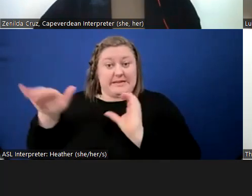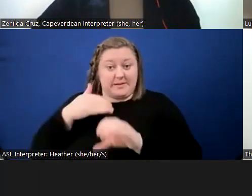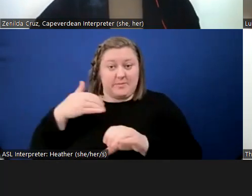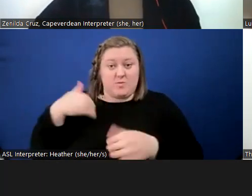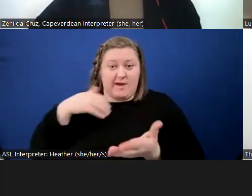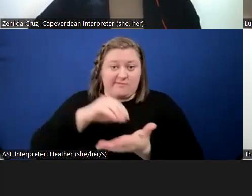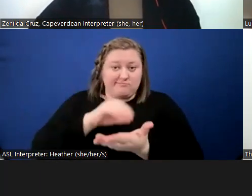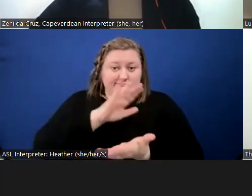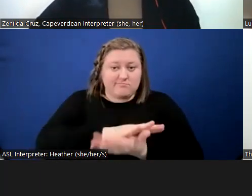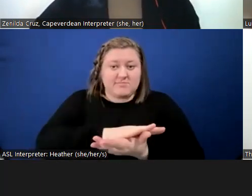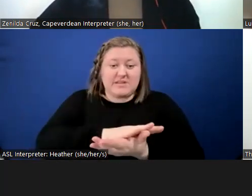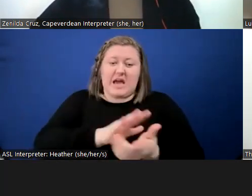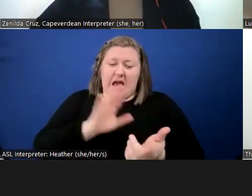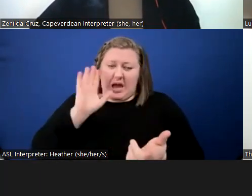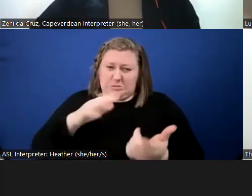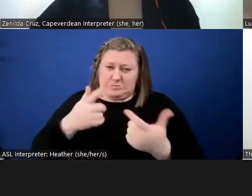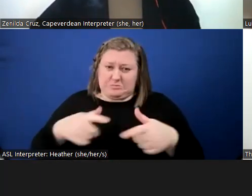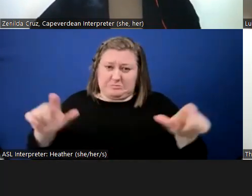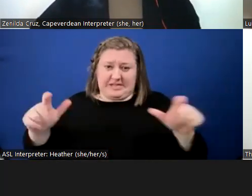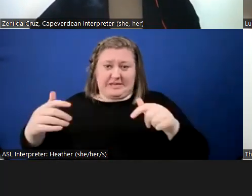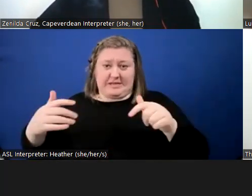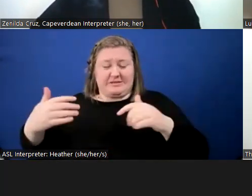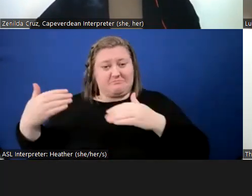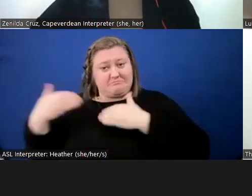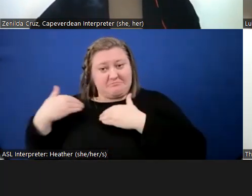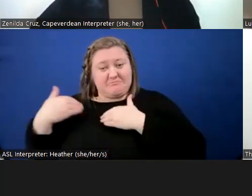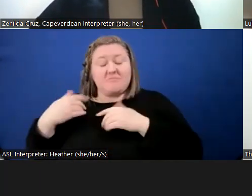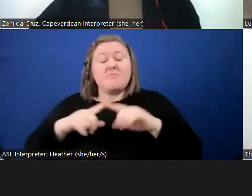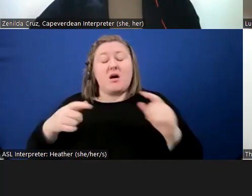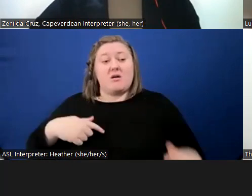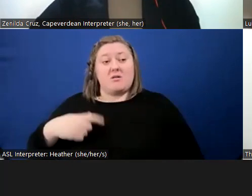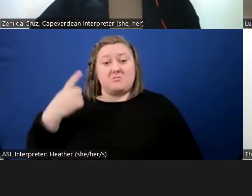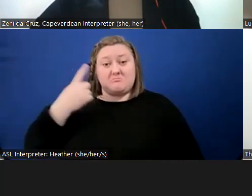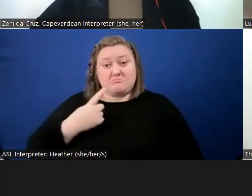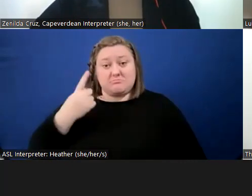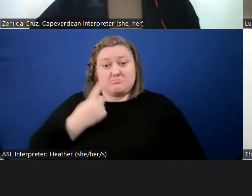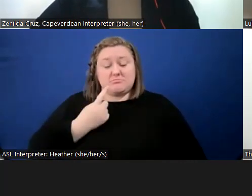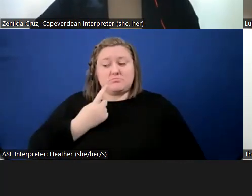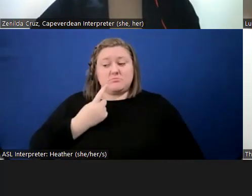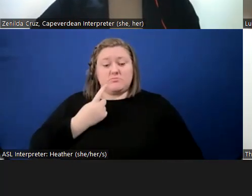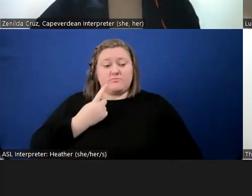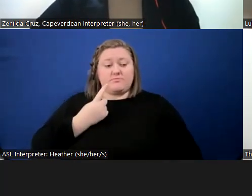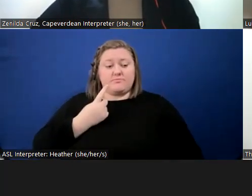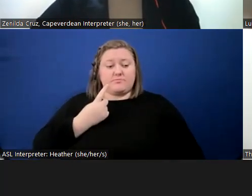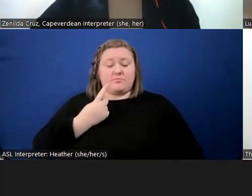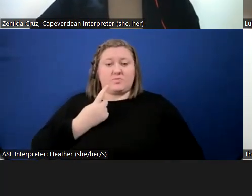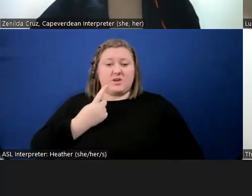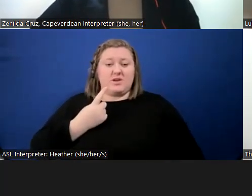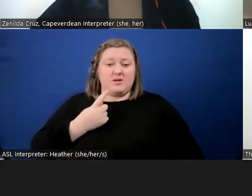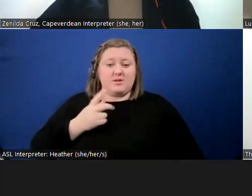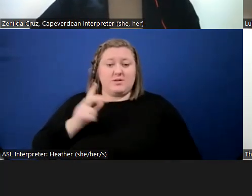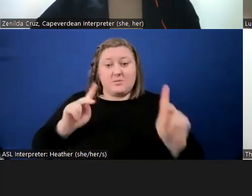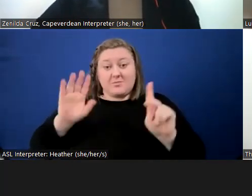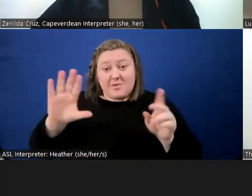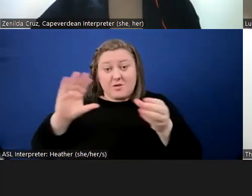know that this is a large undertaking, but I wonder if people's comments or